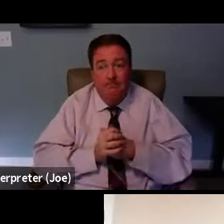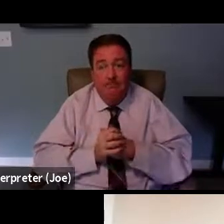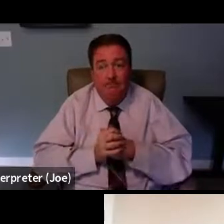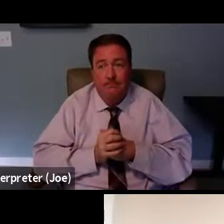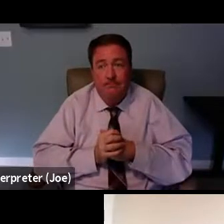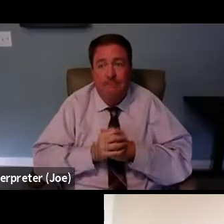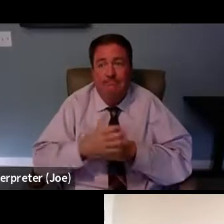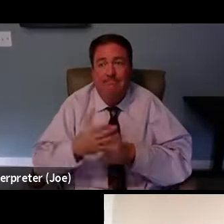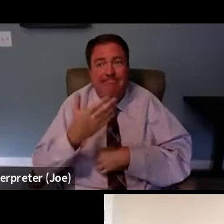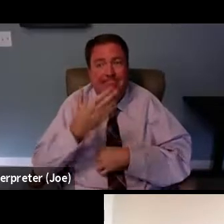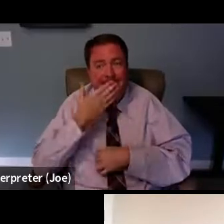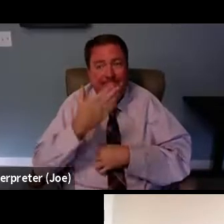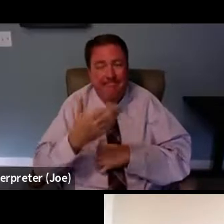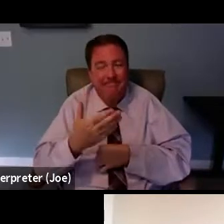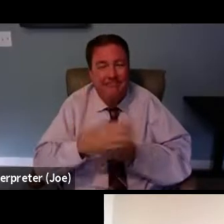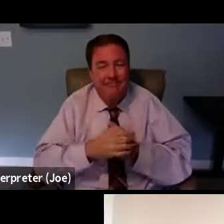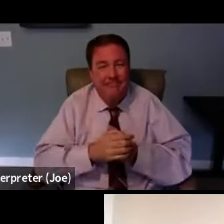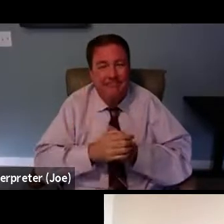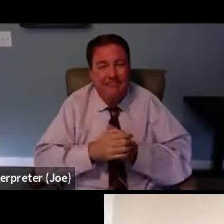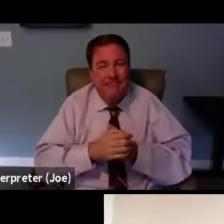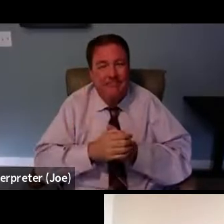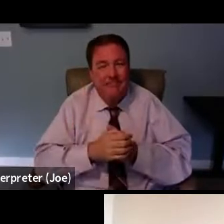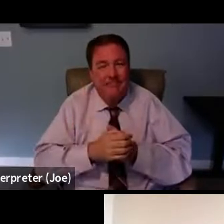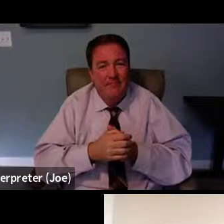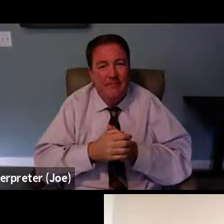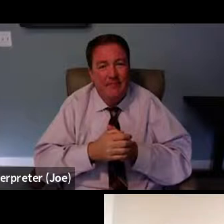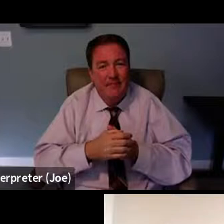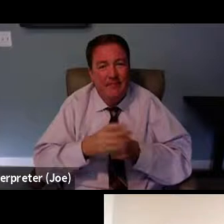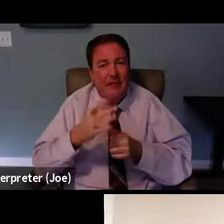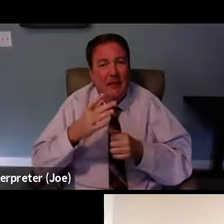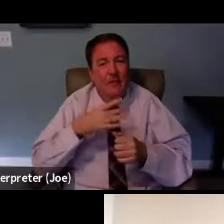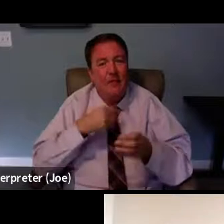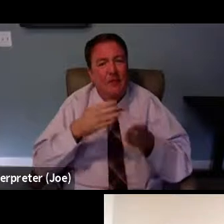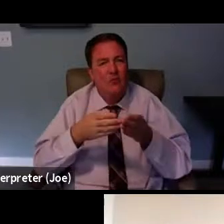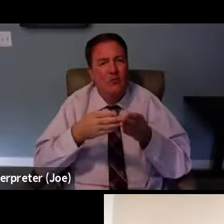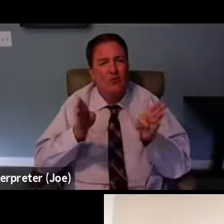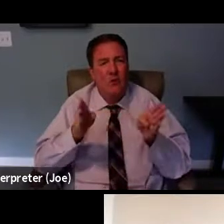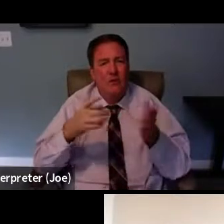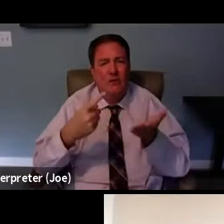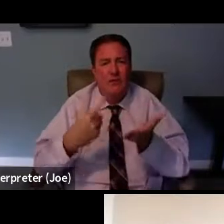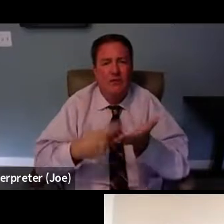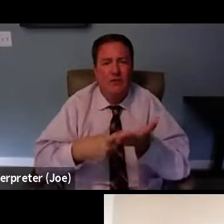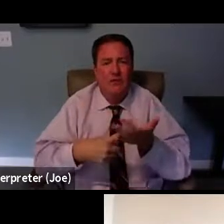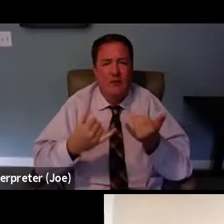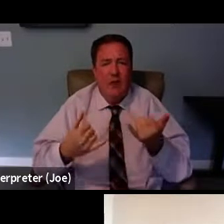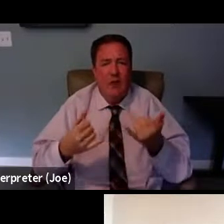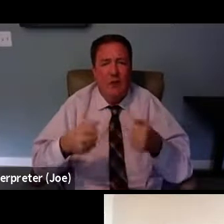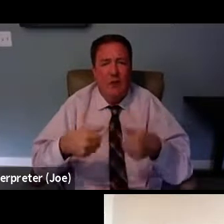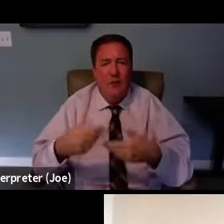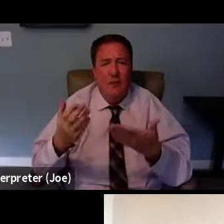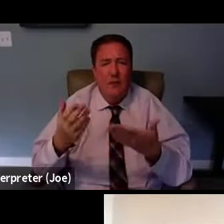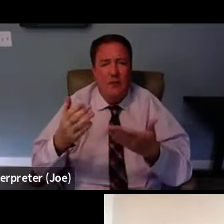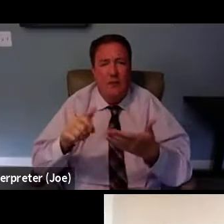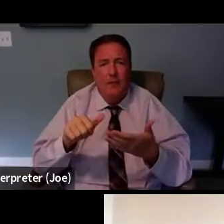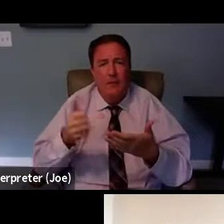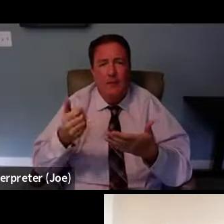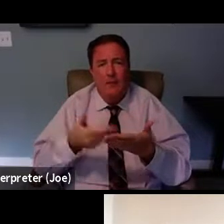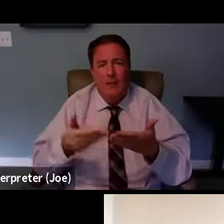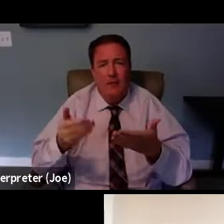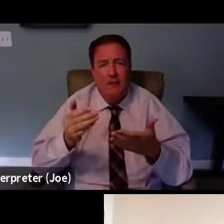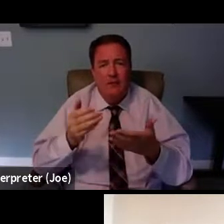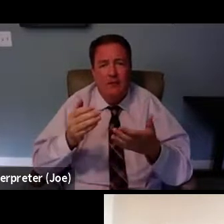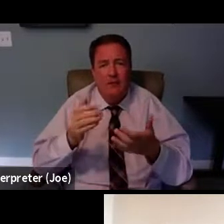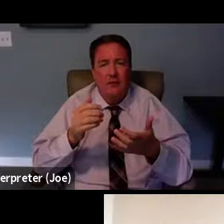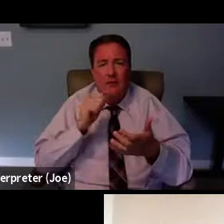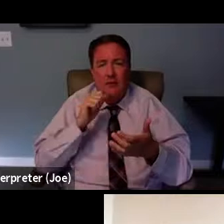Thank you all. I'd like to sort of broaden the discussion now and bring up some more things beyond the healthcare system, so to